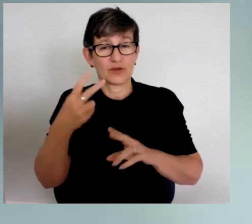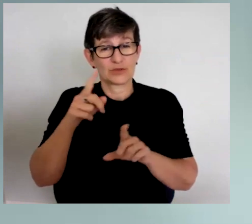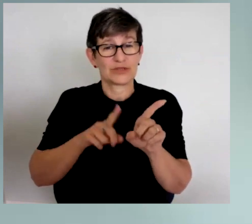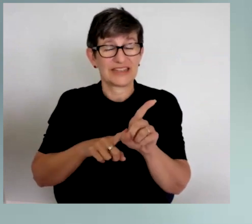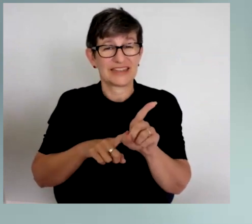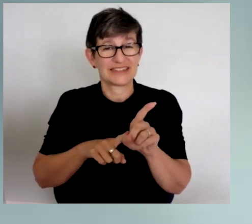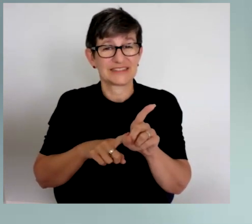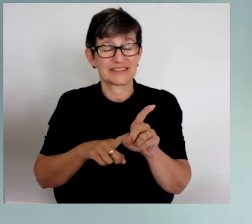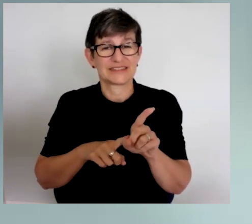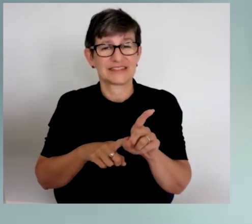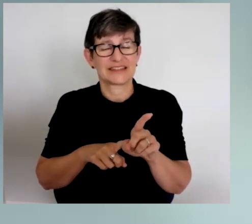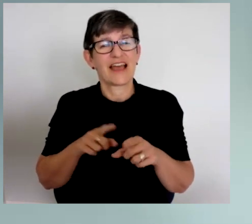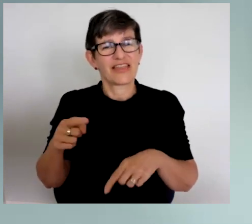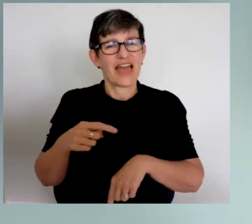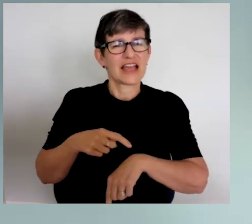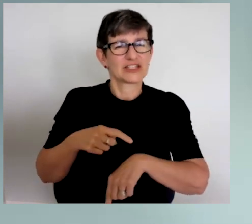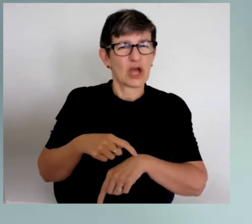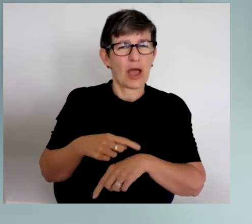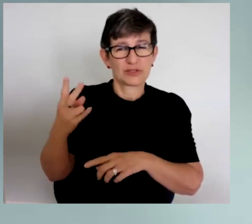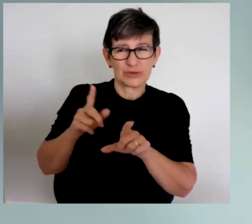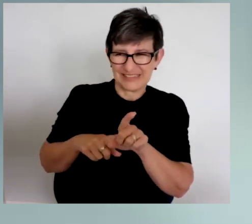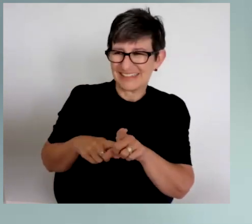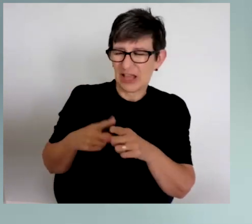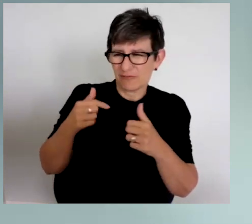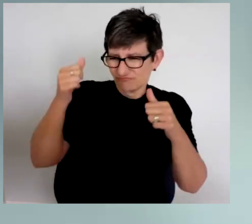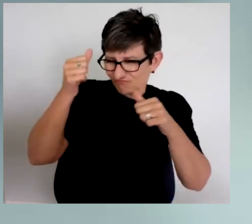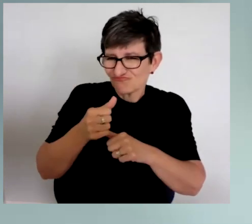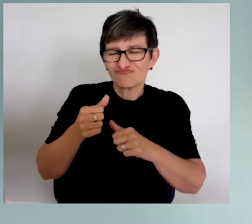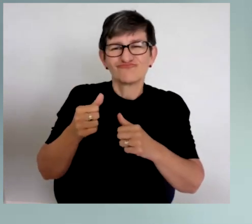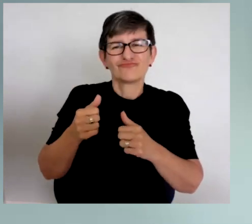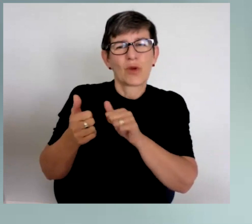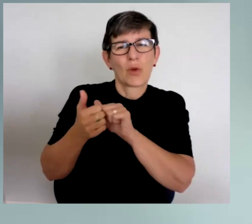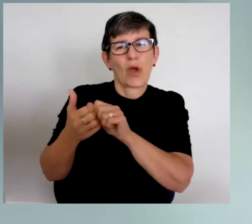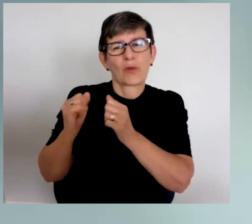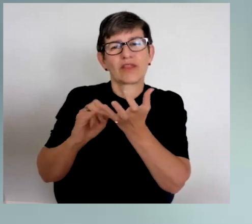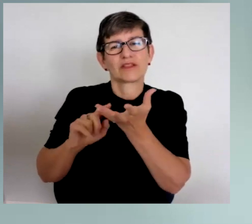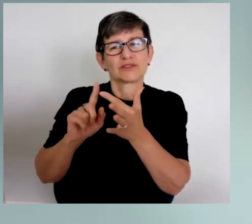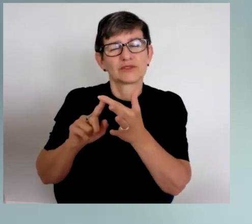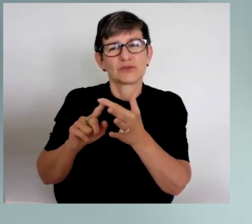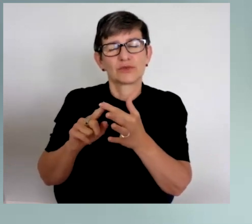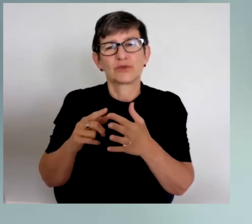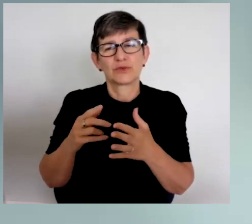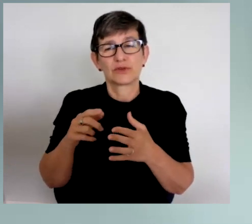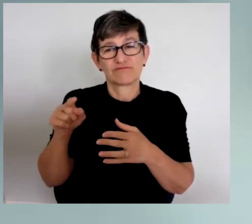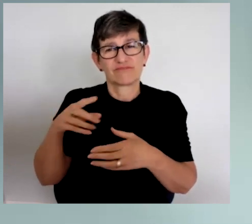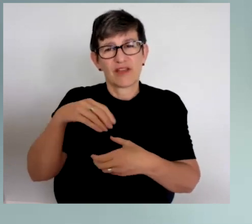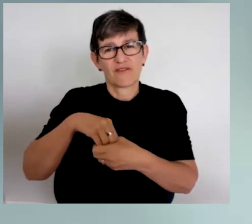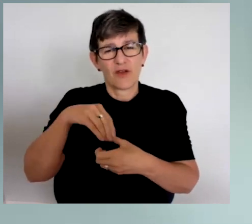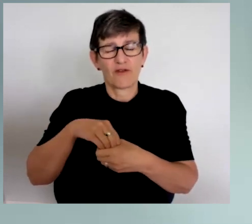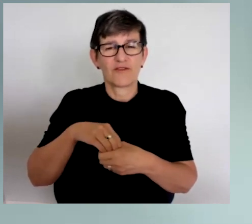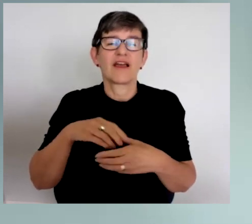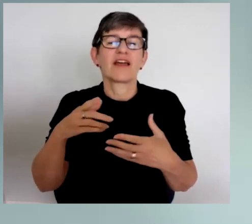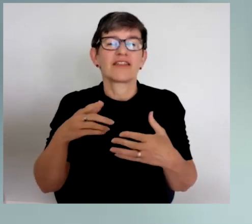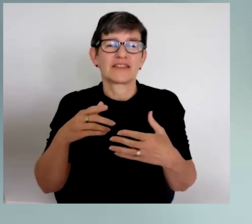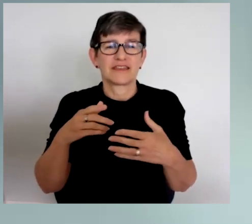years and it was during this time that I got to meet and work with Sue on ACAN's Standing Advisory